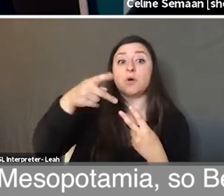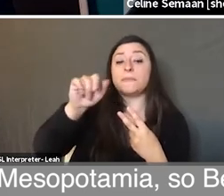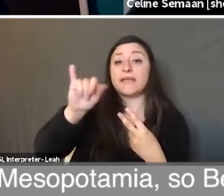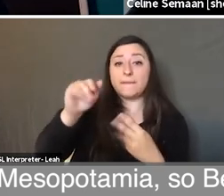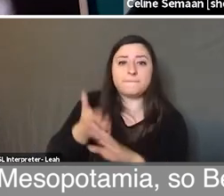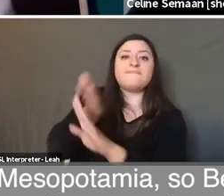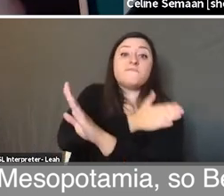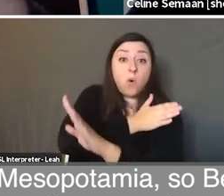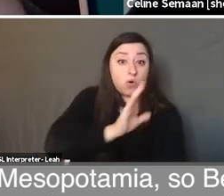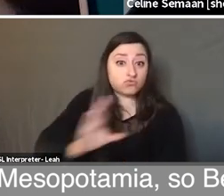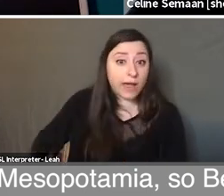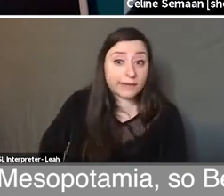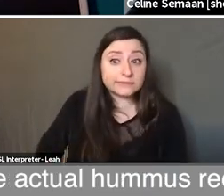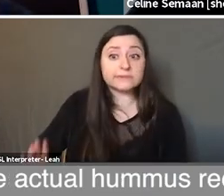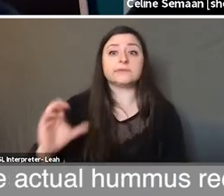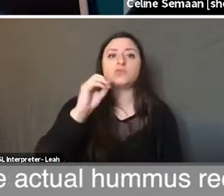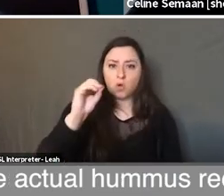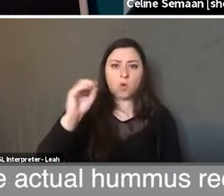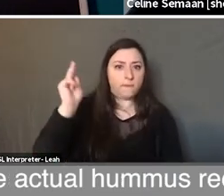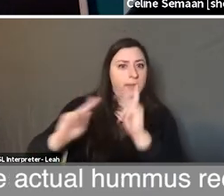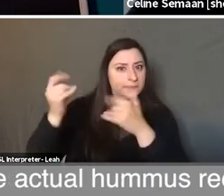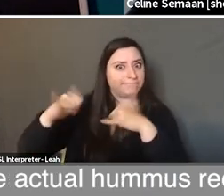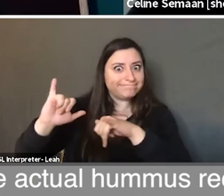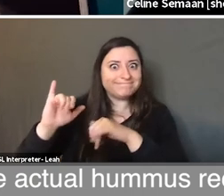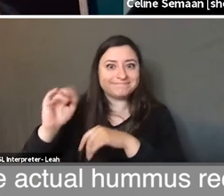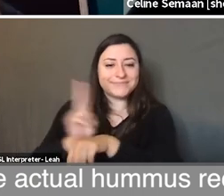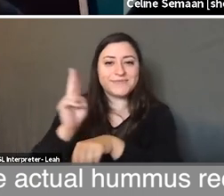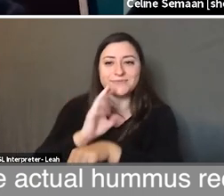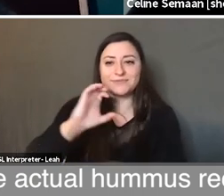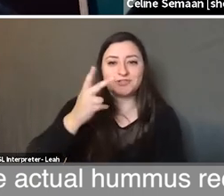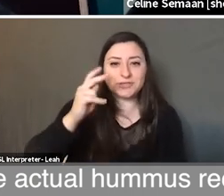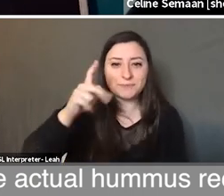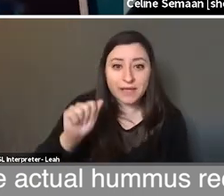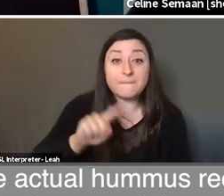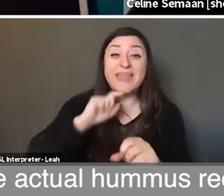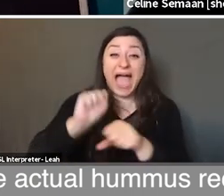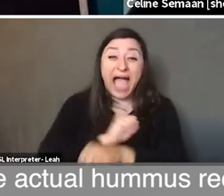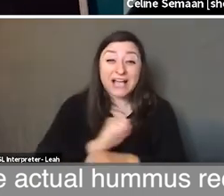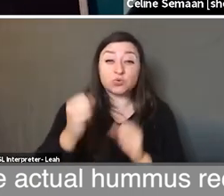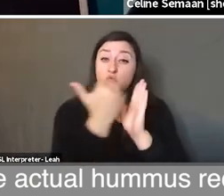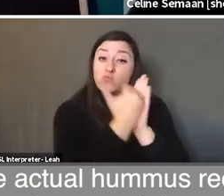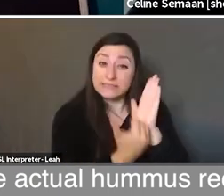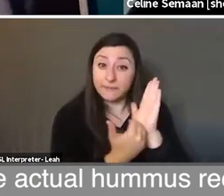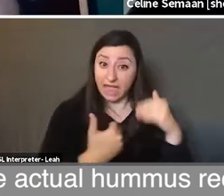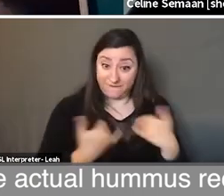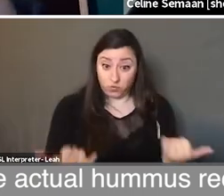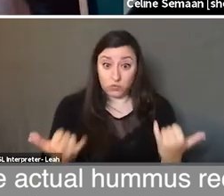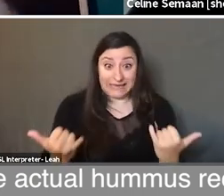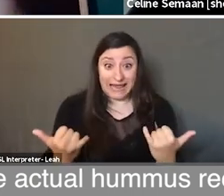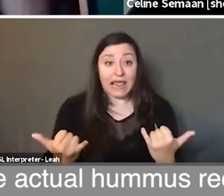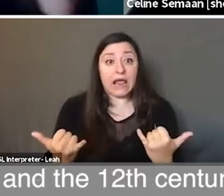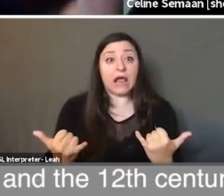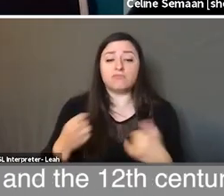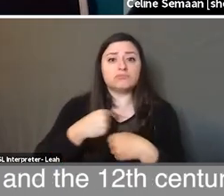where people were using chickpeas. But the actual hummus recipe that we have today was